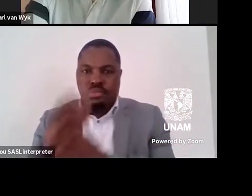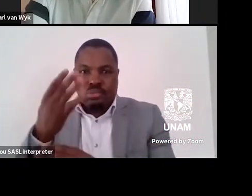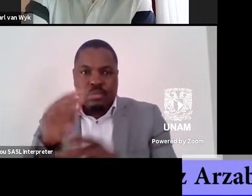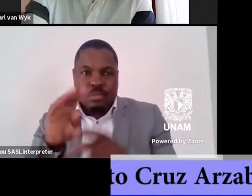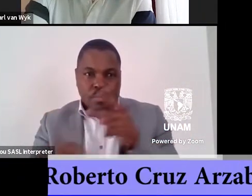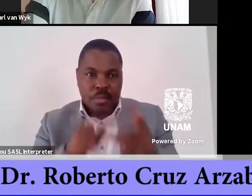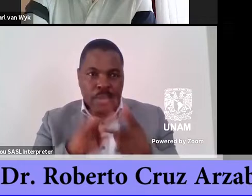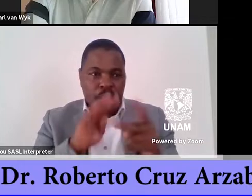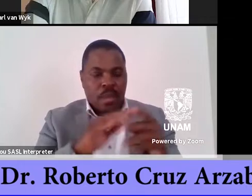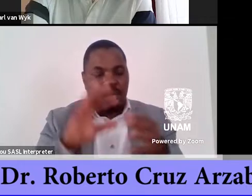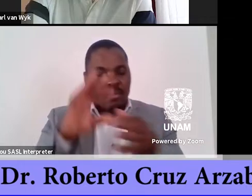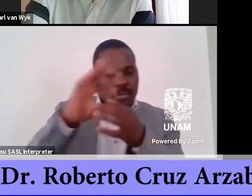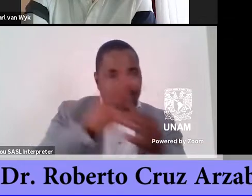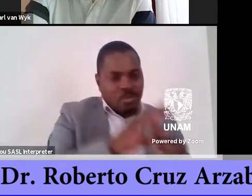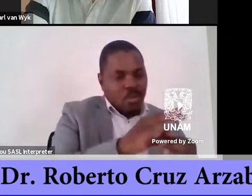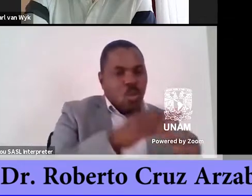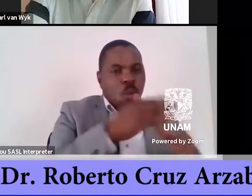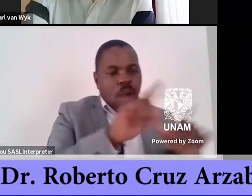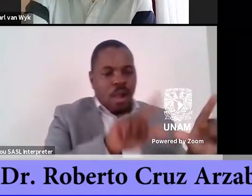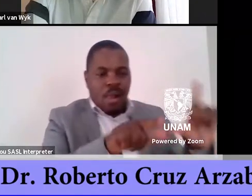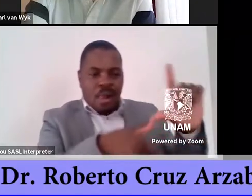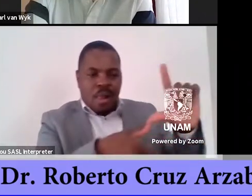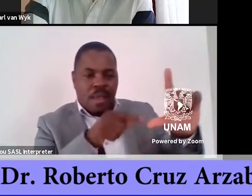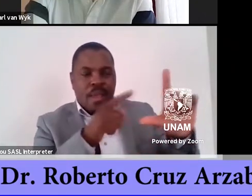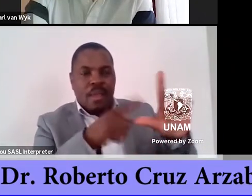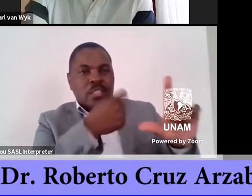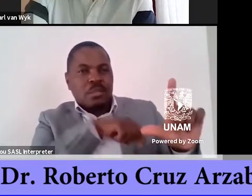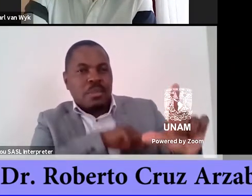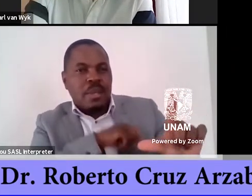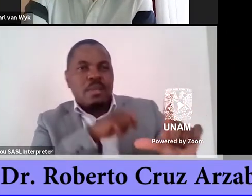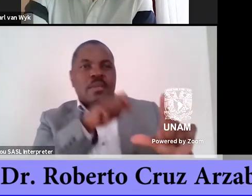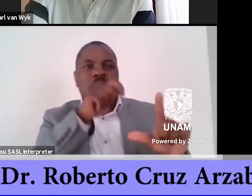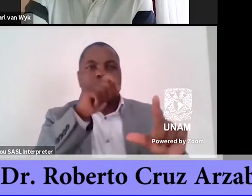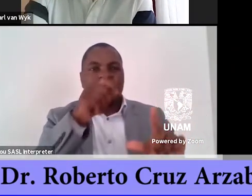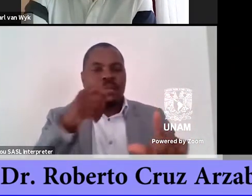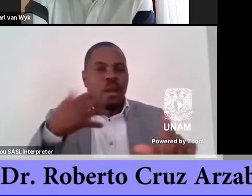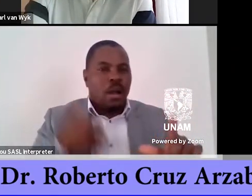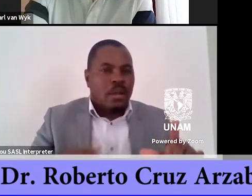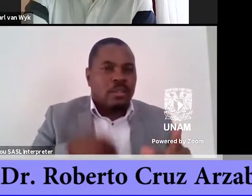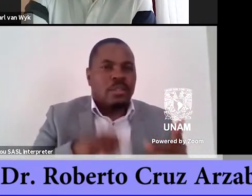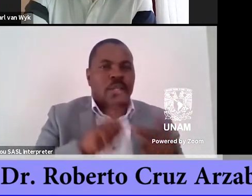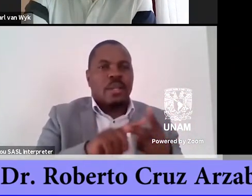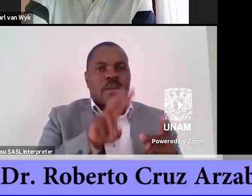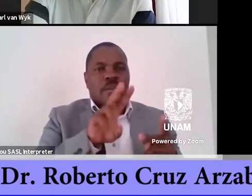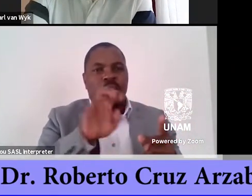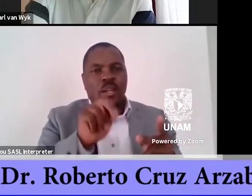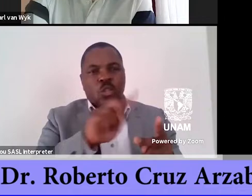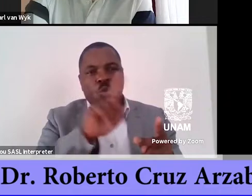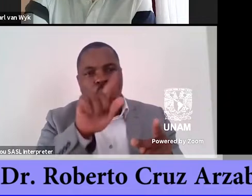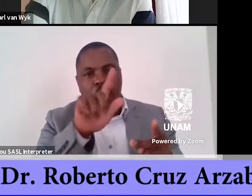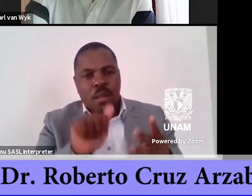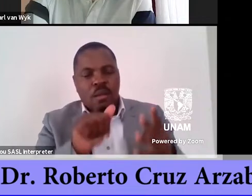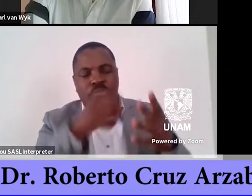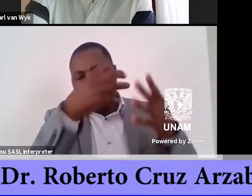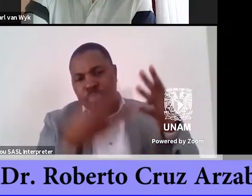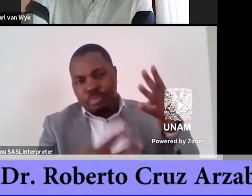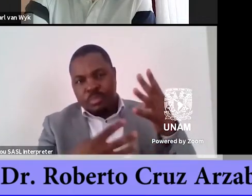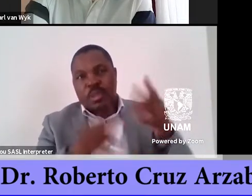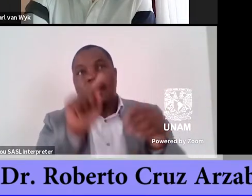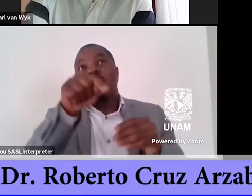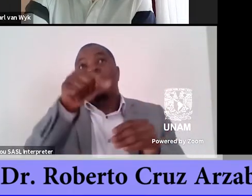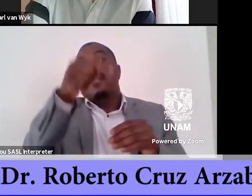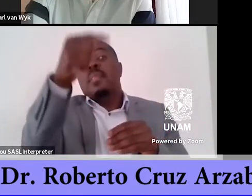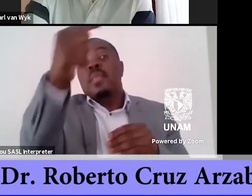Latin America and Spain with publishers in Argentina, Spain, Venezuela, etc. The next decade, however,